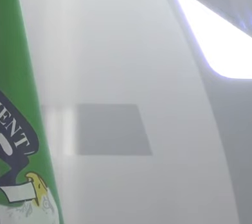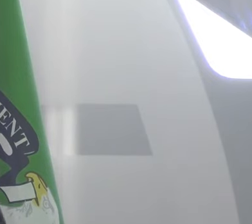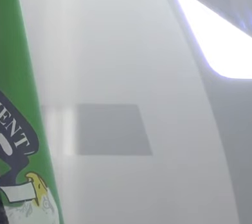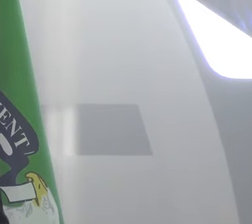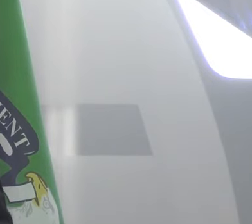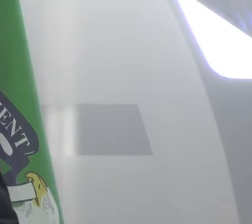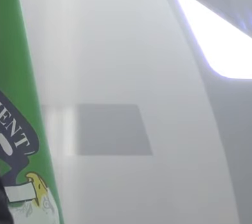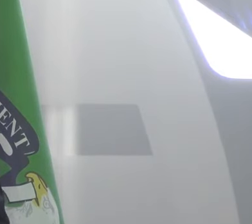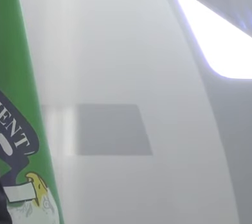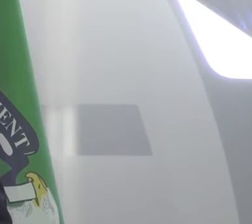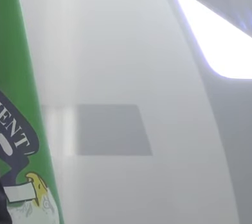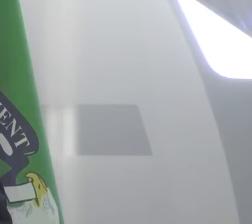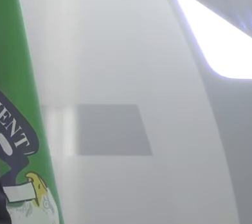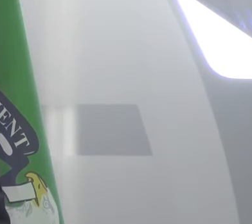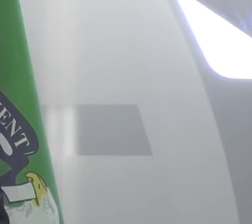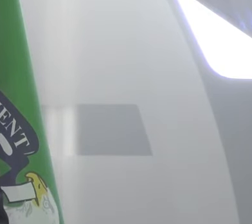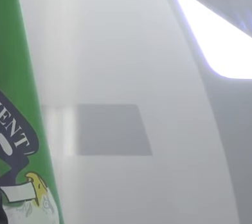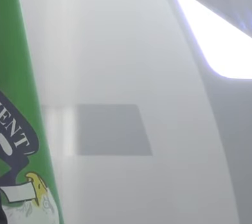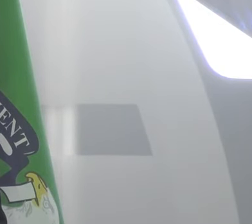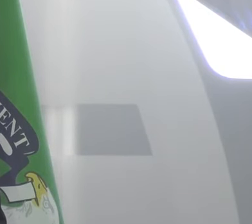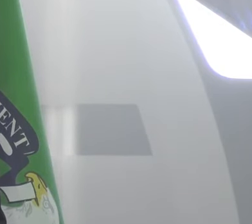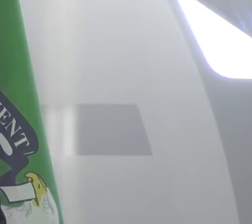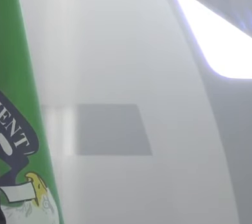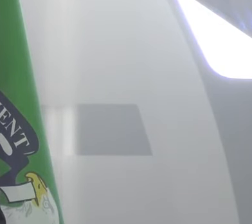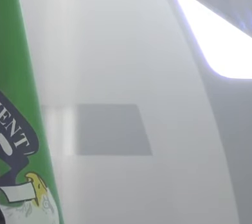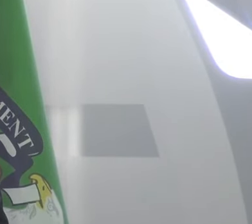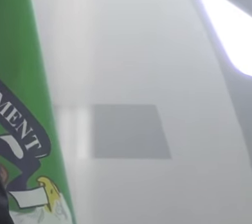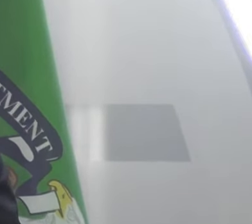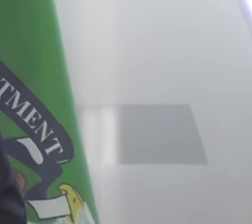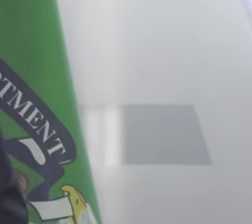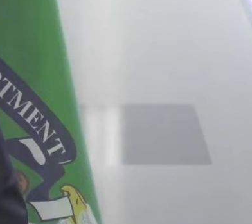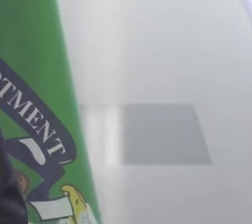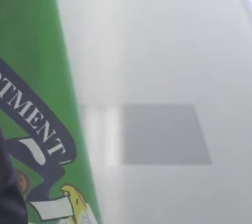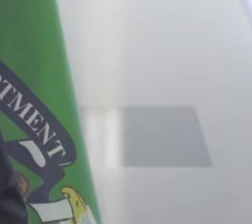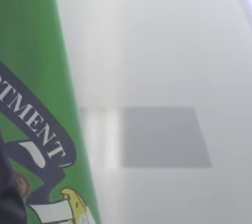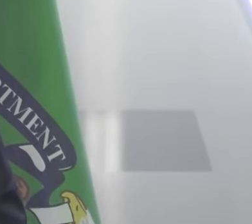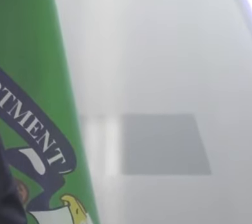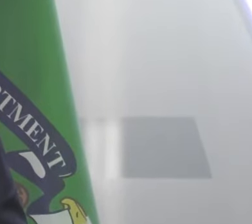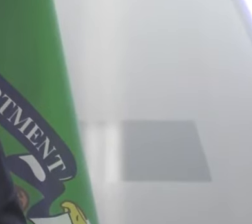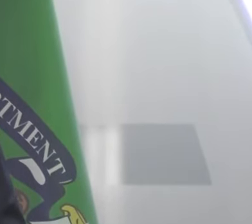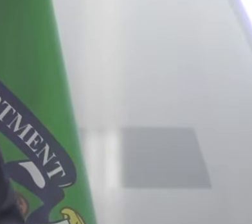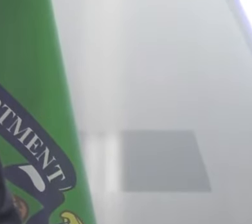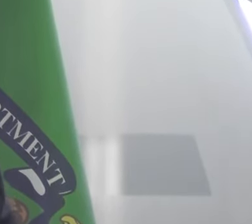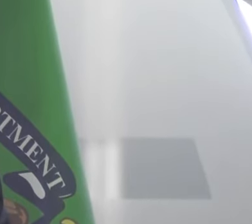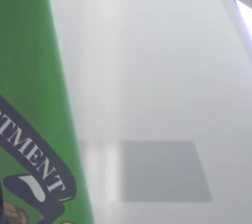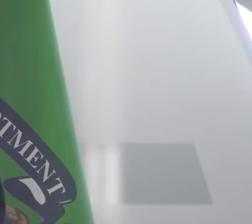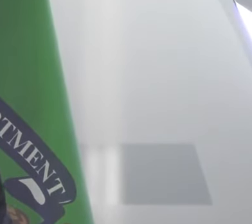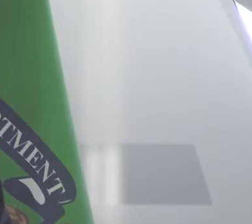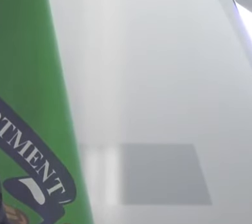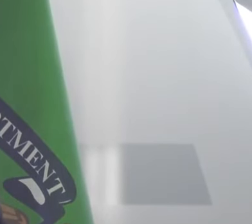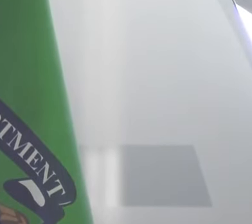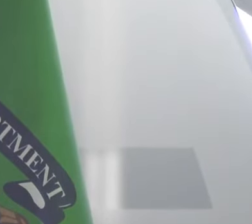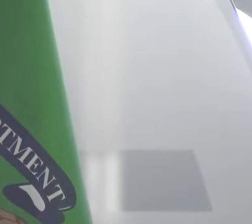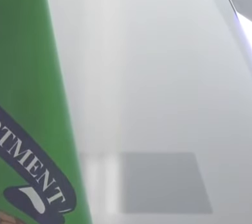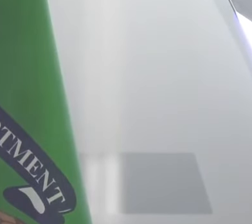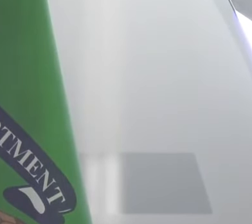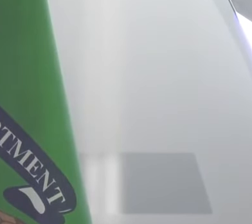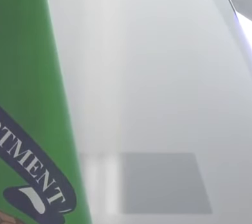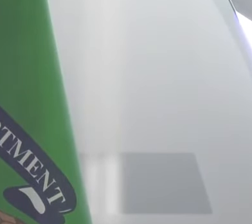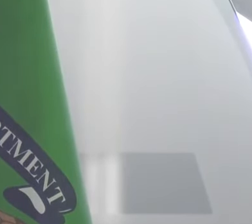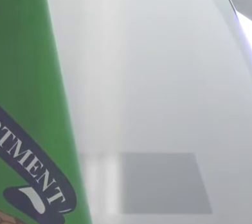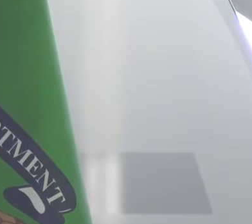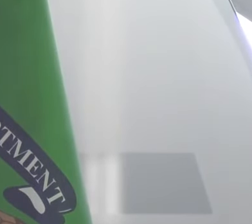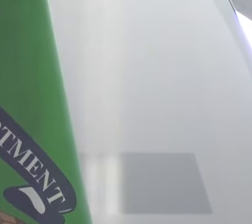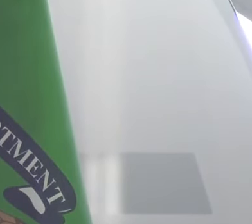team in the days ahead. Now, this morning you shared with us the ways in which the West is punishing Putin's economy for his brutal and ruthless